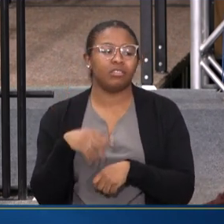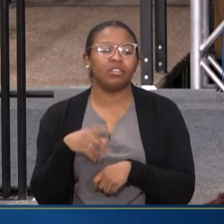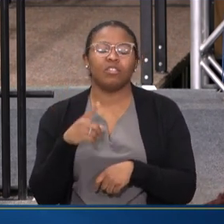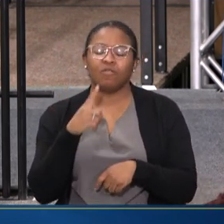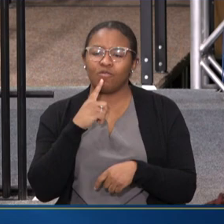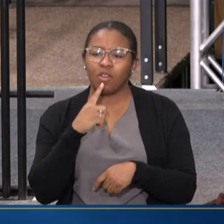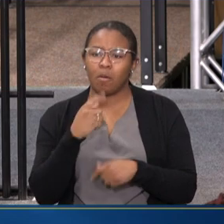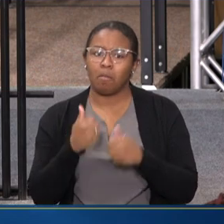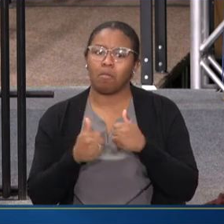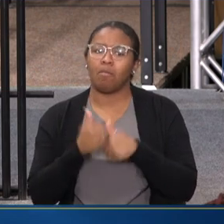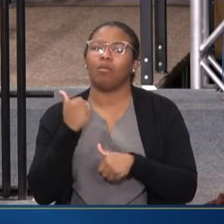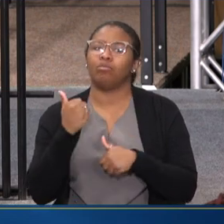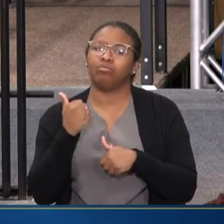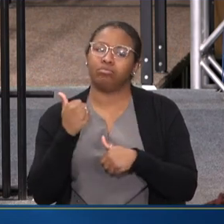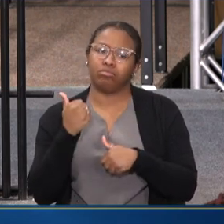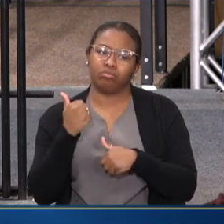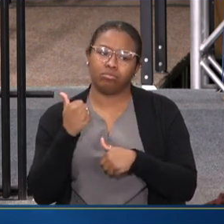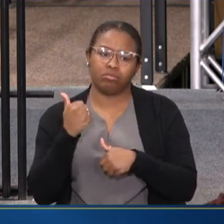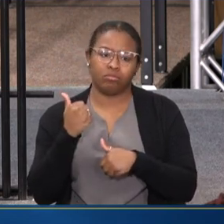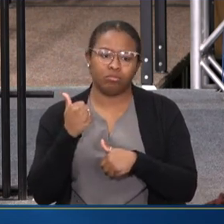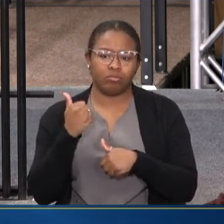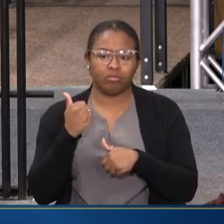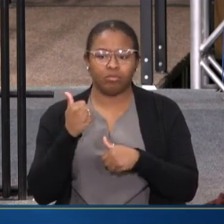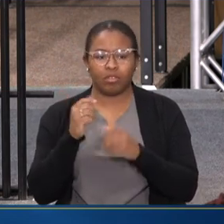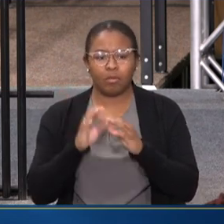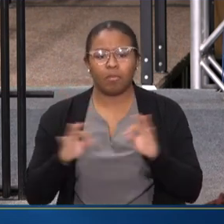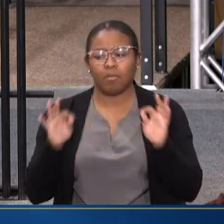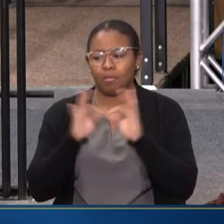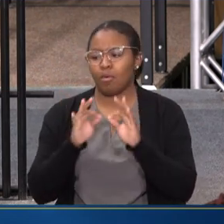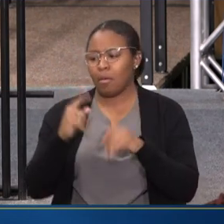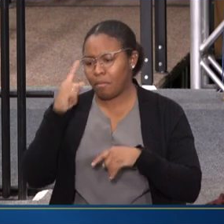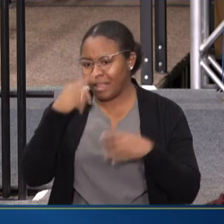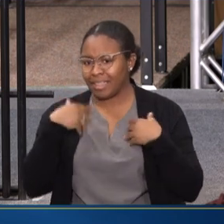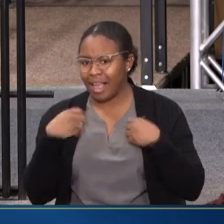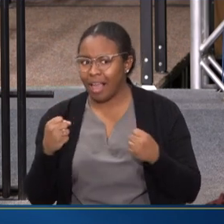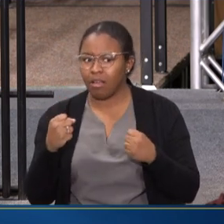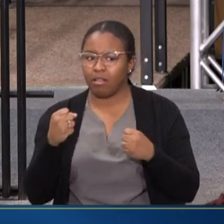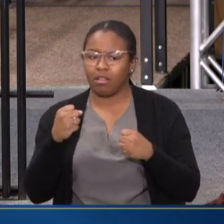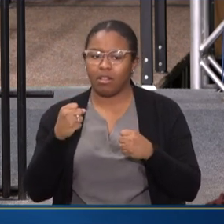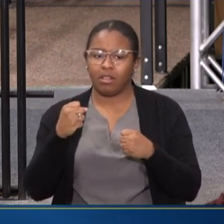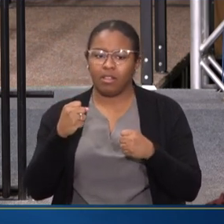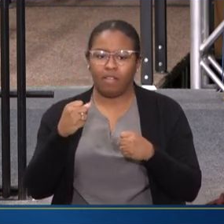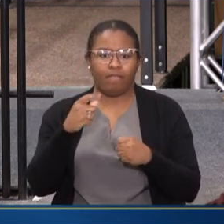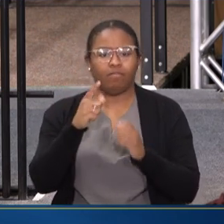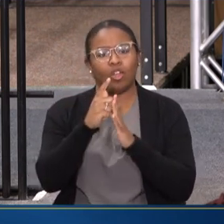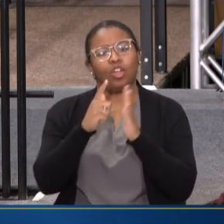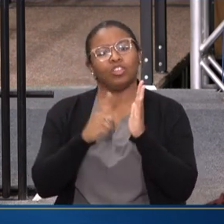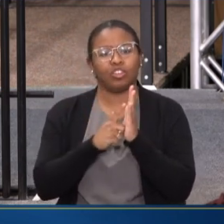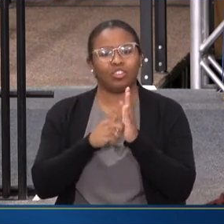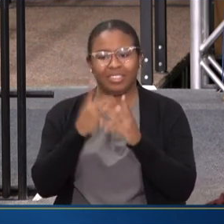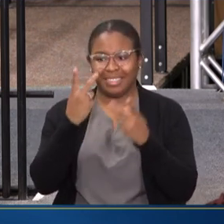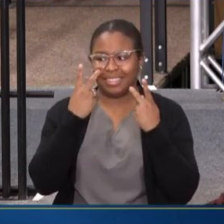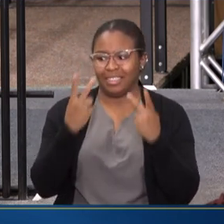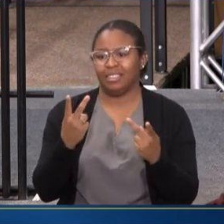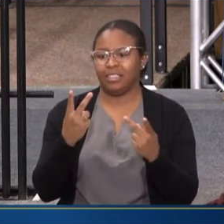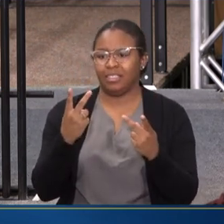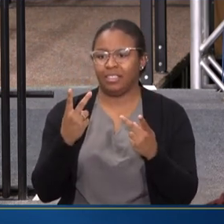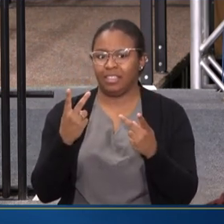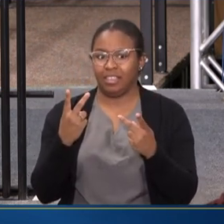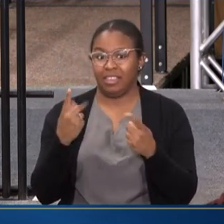CONSEQUENTIAL MENTAL HEALTH LEGISLATION THAT WE'VE SEEN IN A GENERATION,